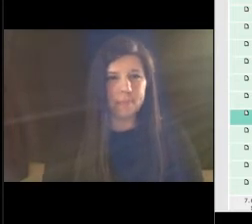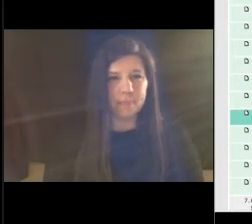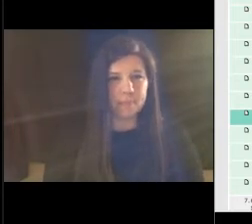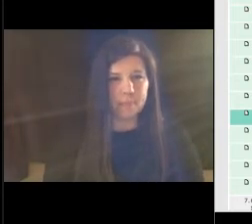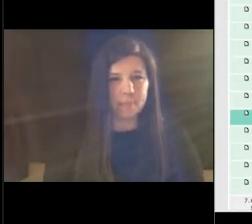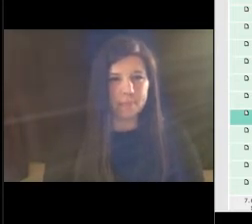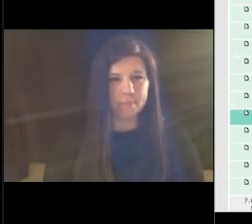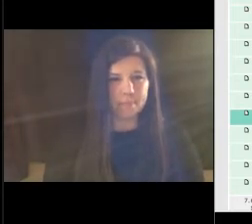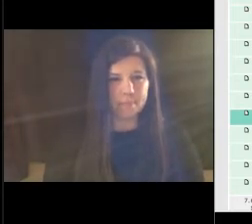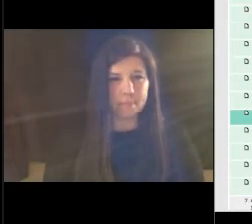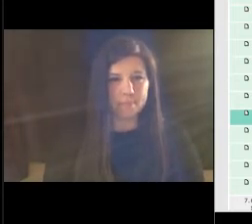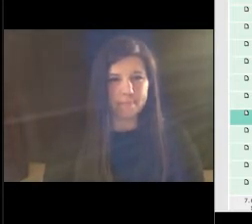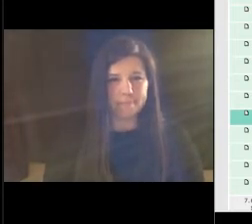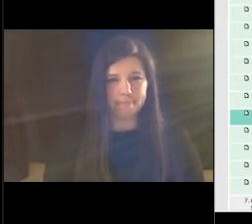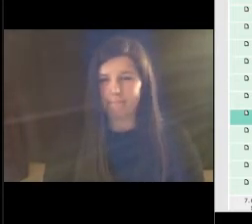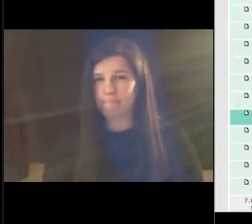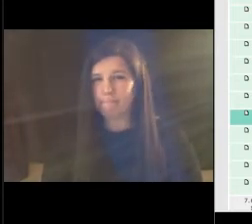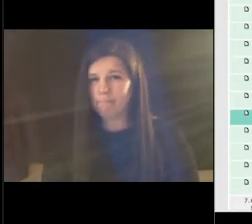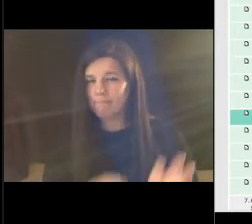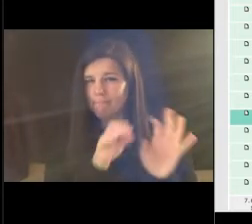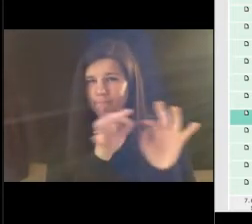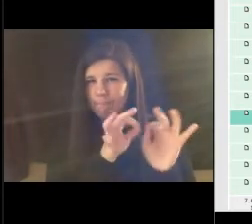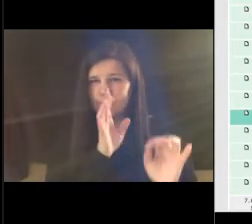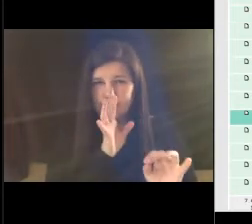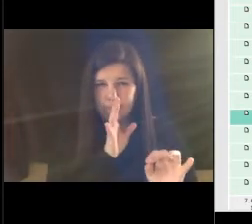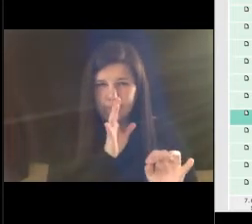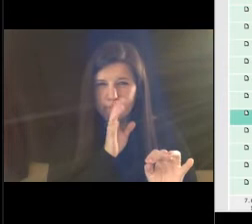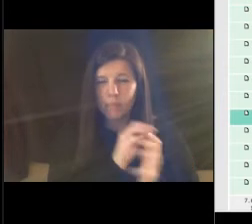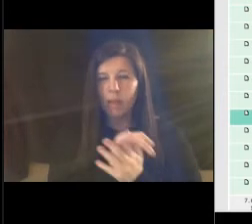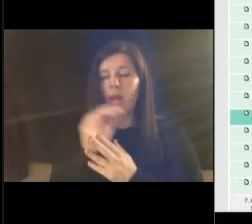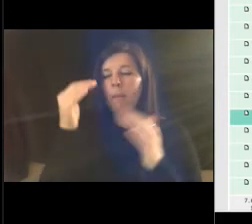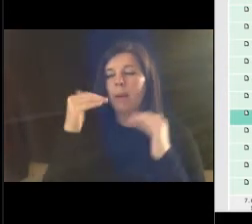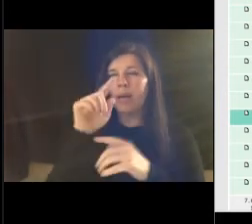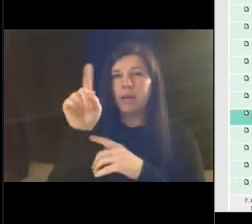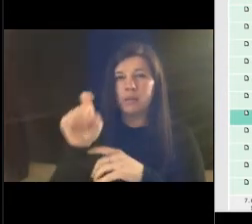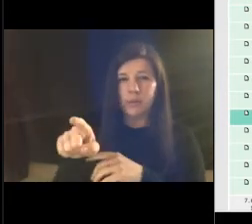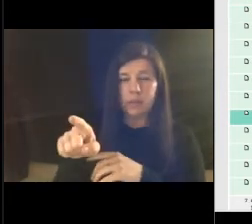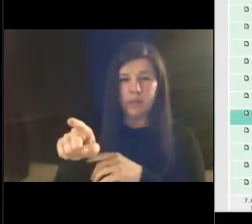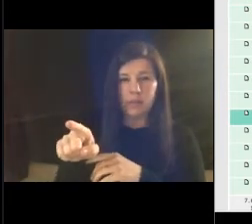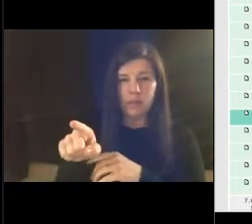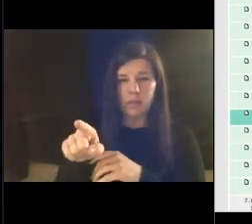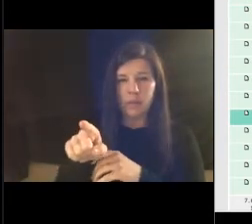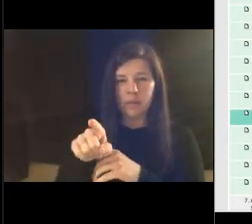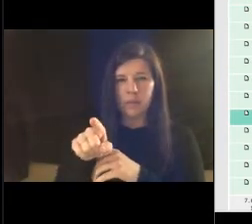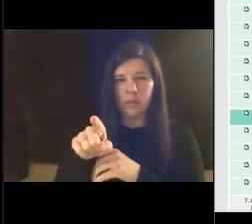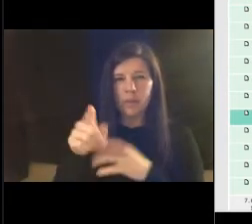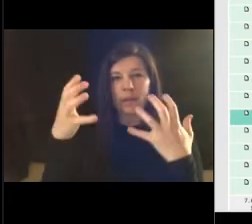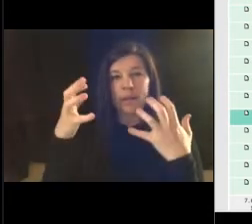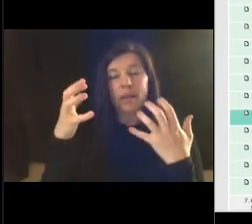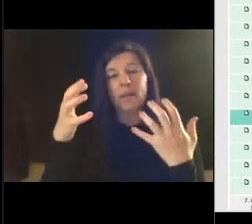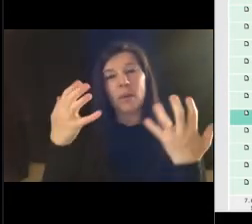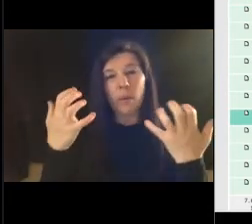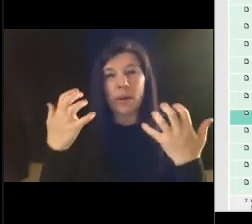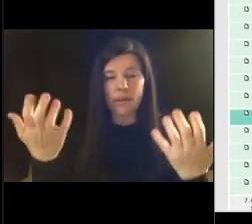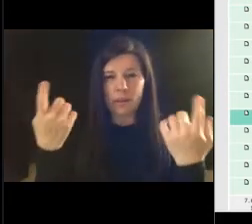uh no worries um my my next question is you know to make this happen we obviously need to bring on